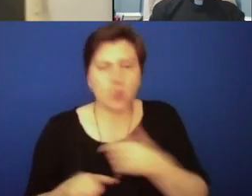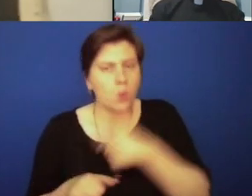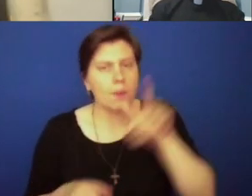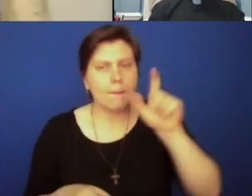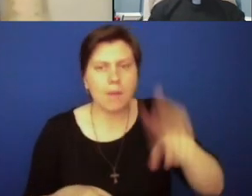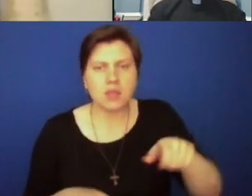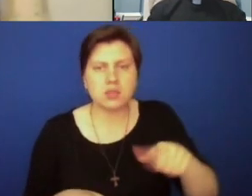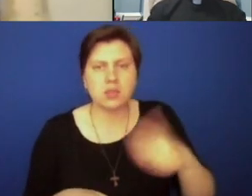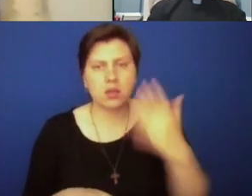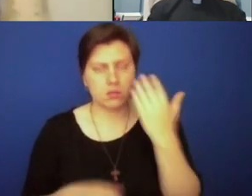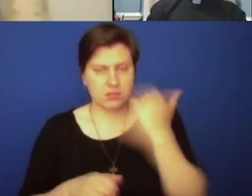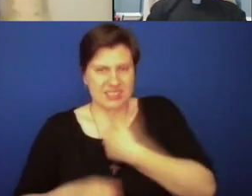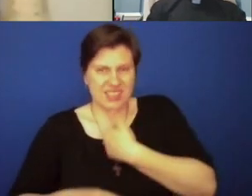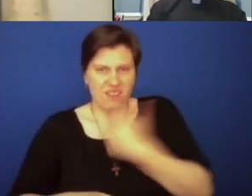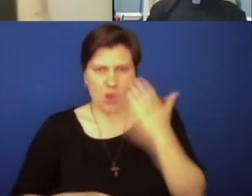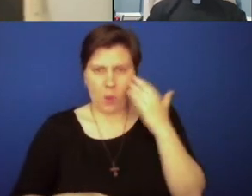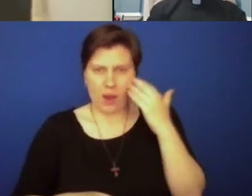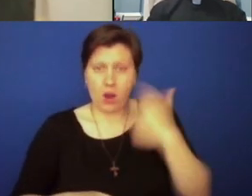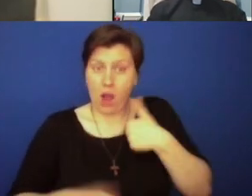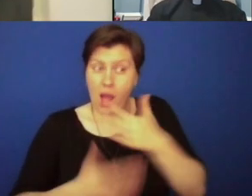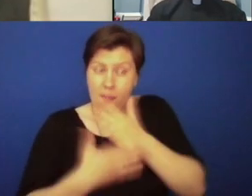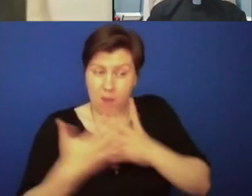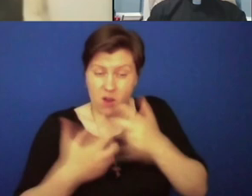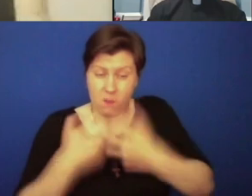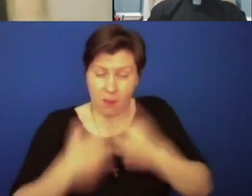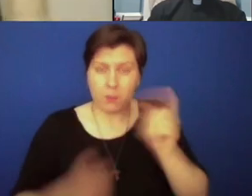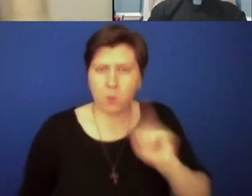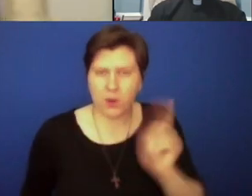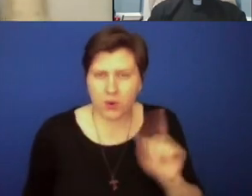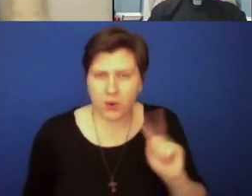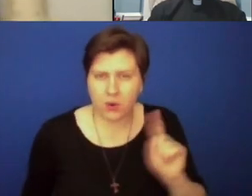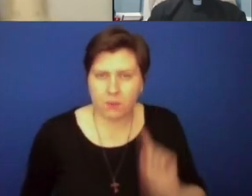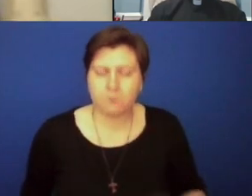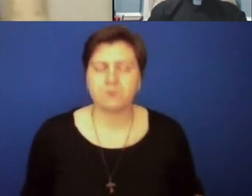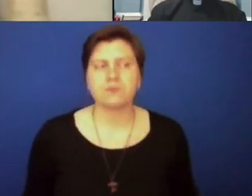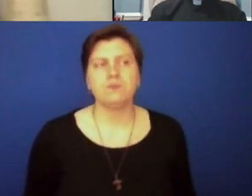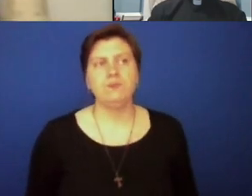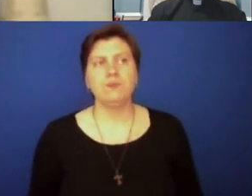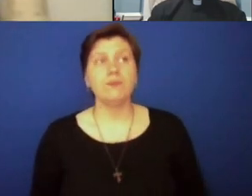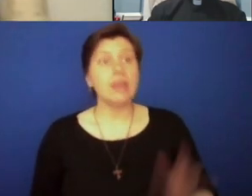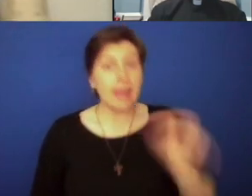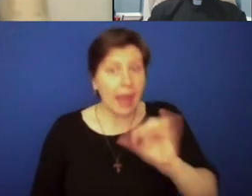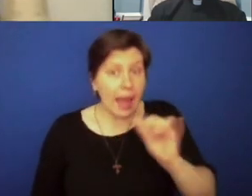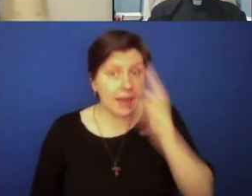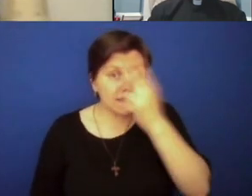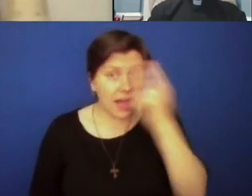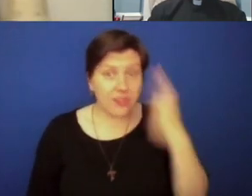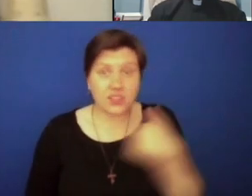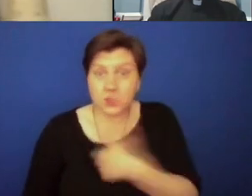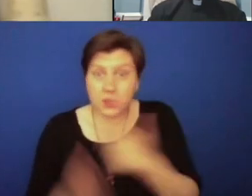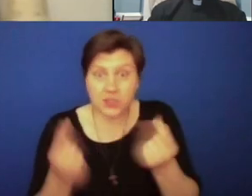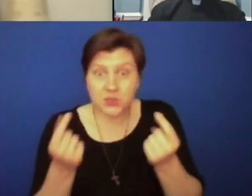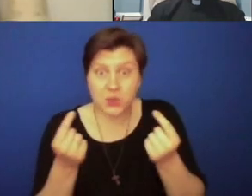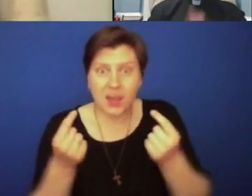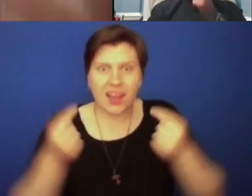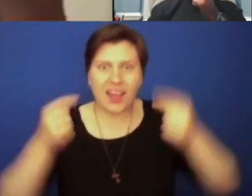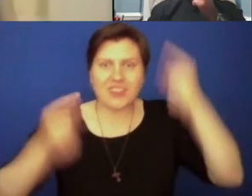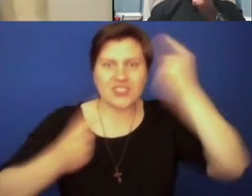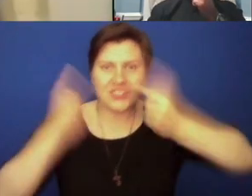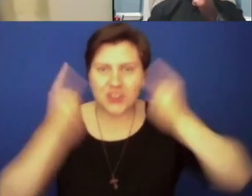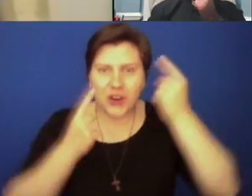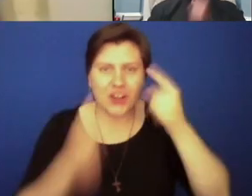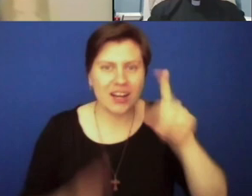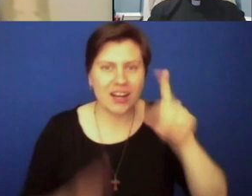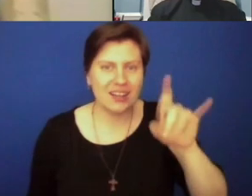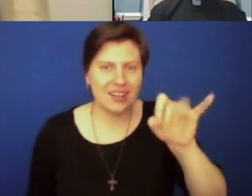that self-awareness, where am I part of the problem? And then one of the greatest things that we do as Catholics? Discernment. We love